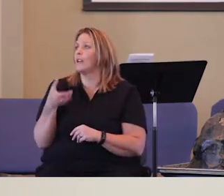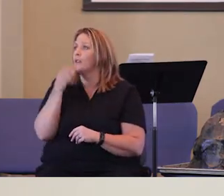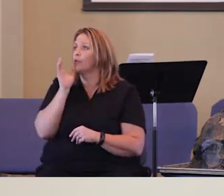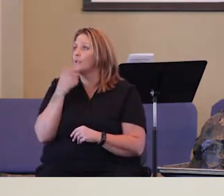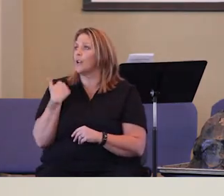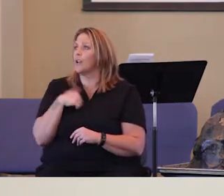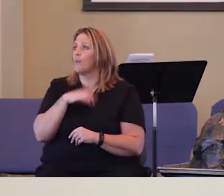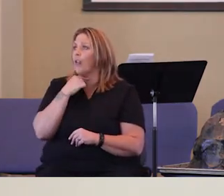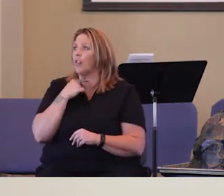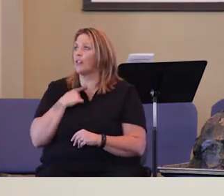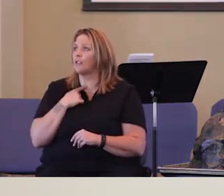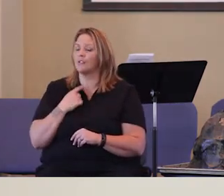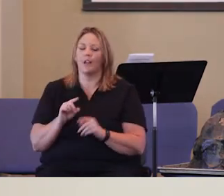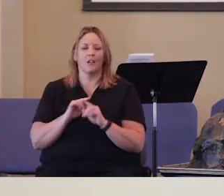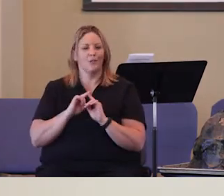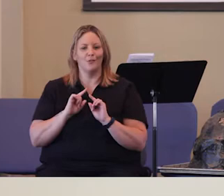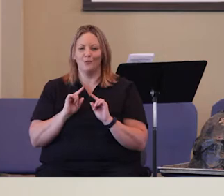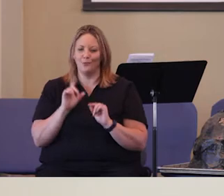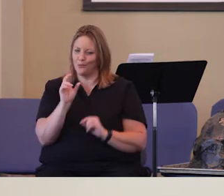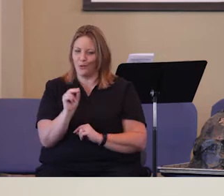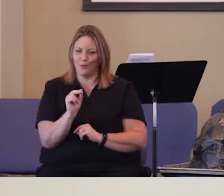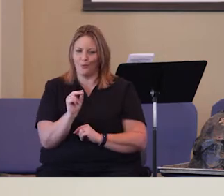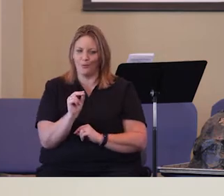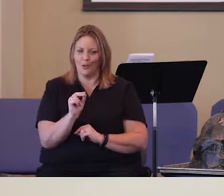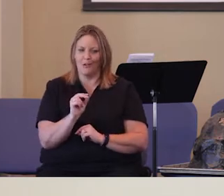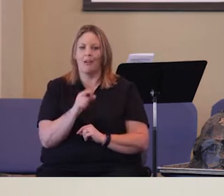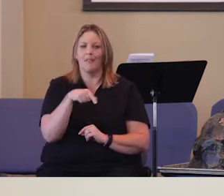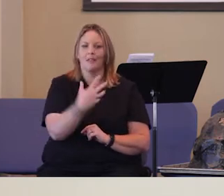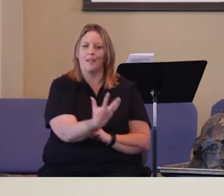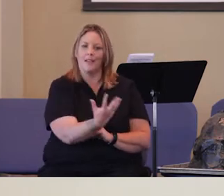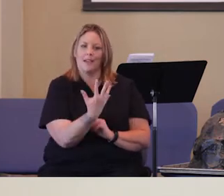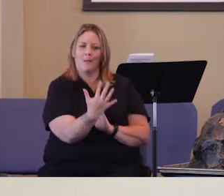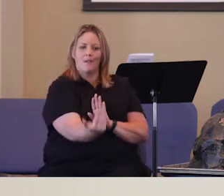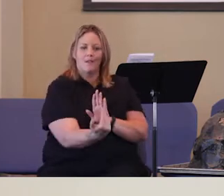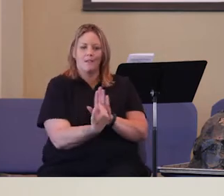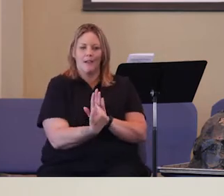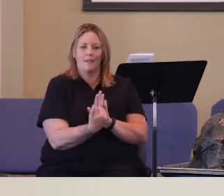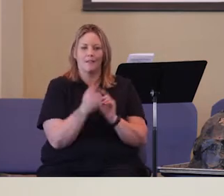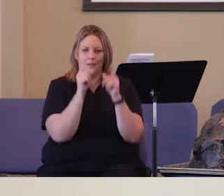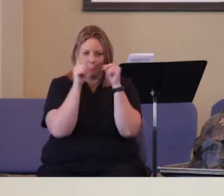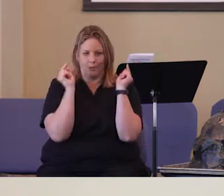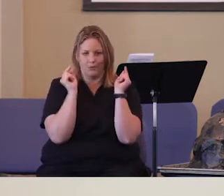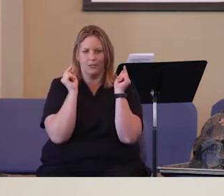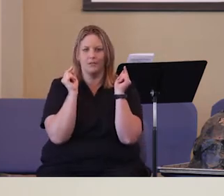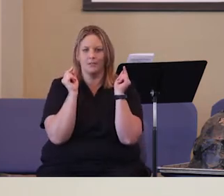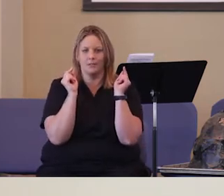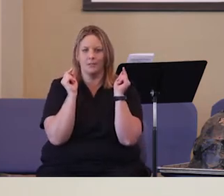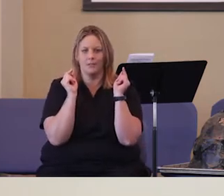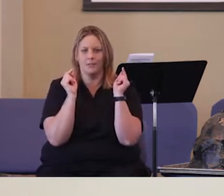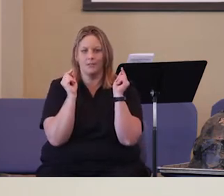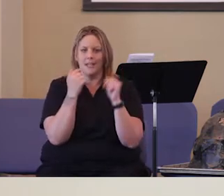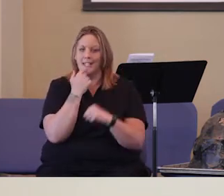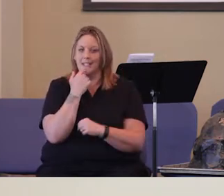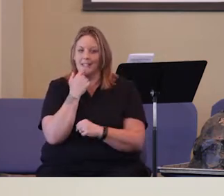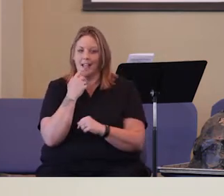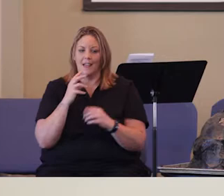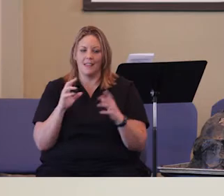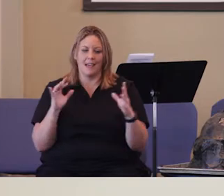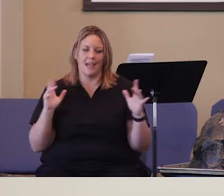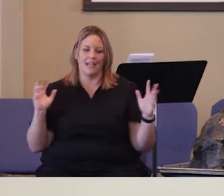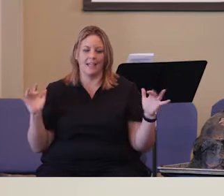thirsty. They came to contend with Moses. It says they came against Moses.